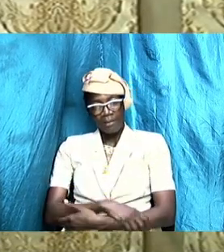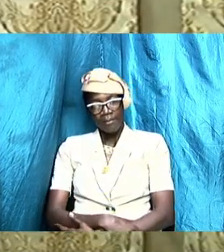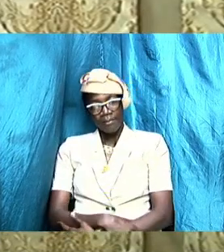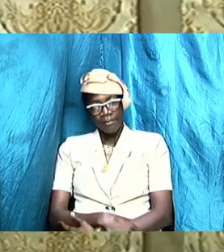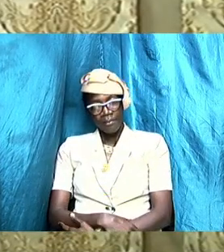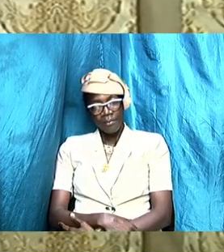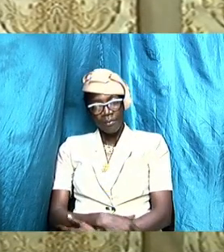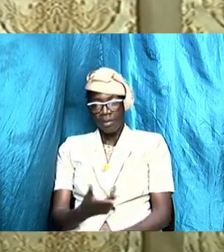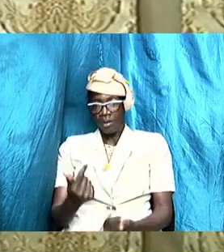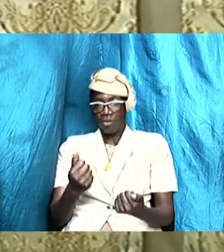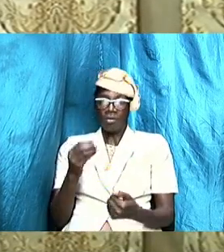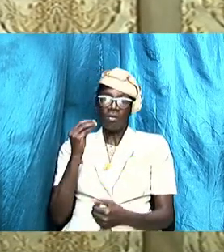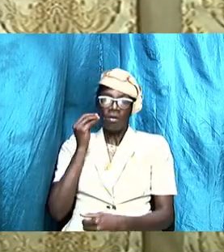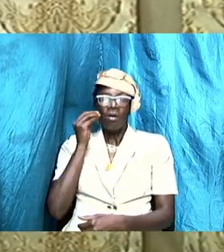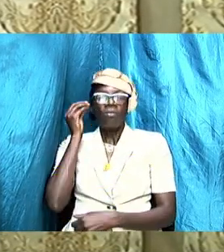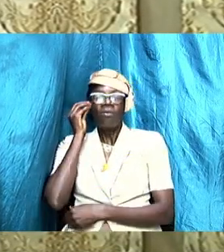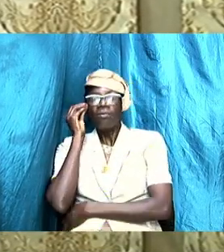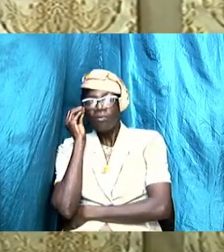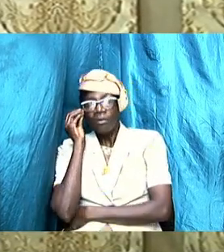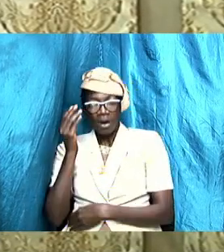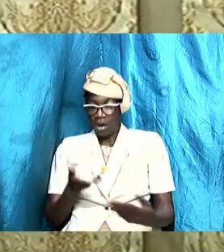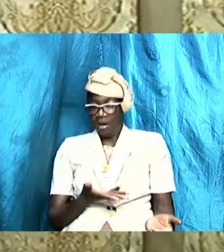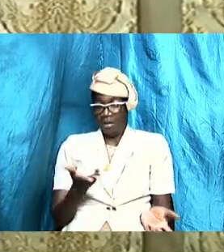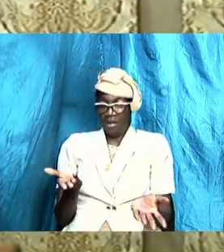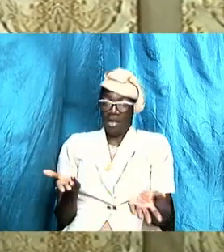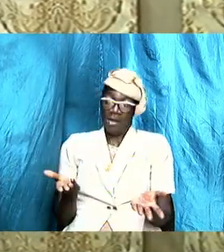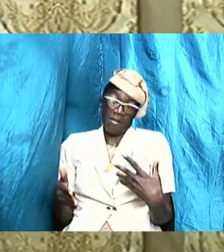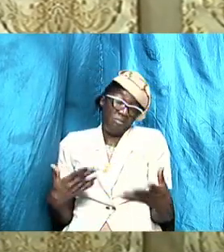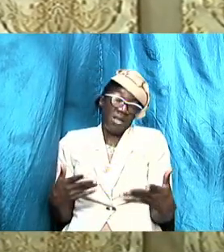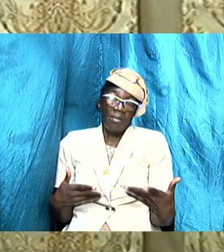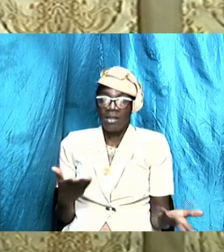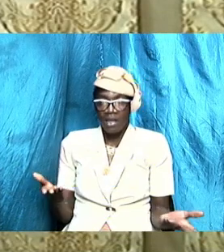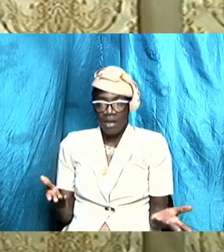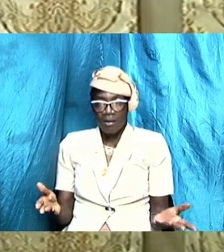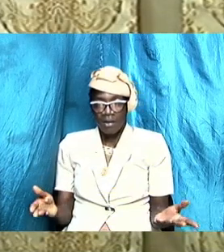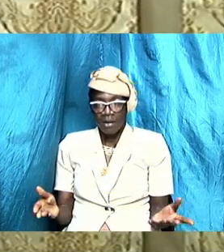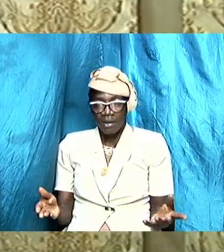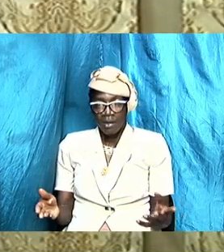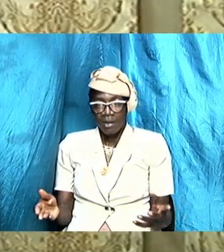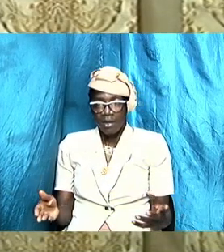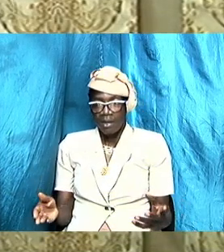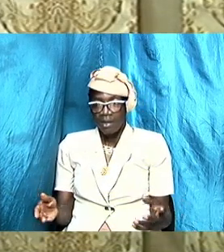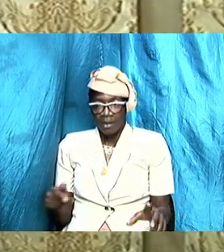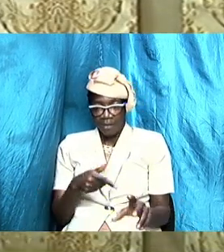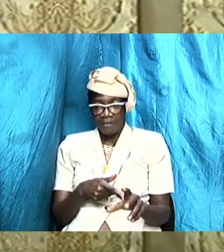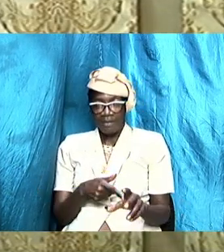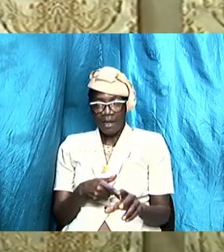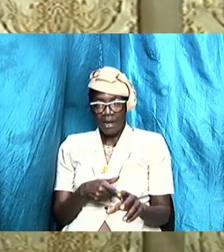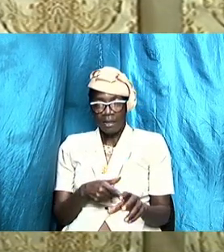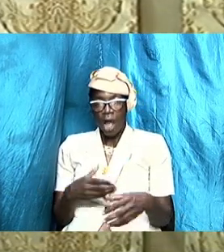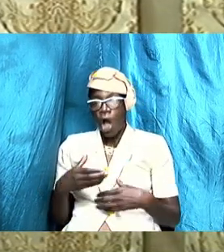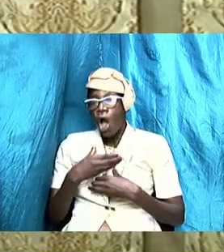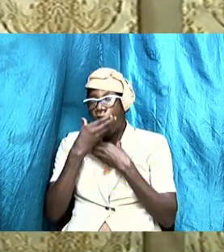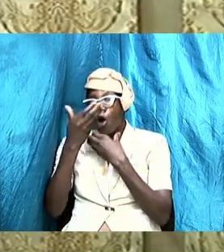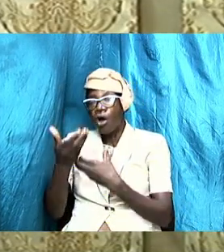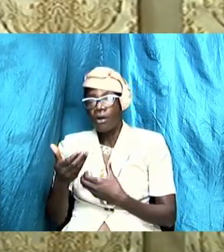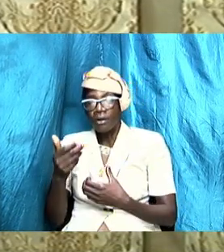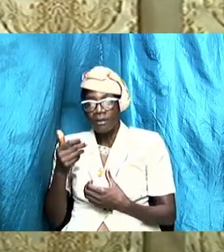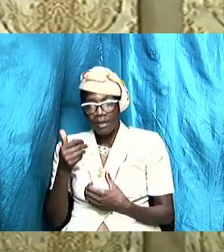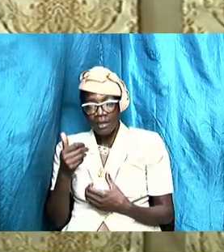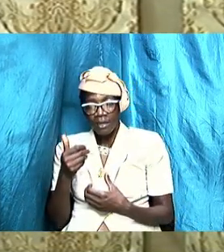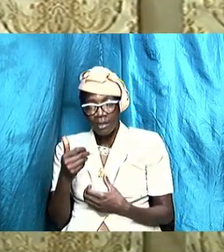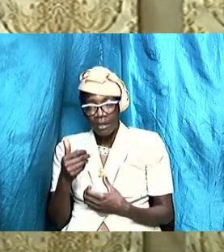and come home now or even there take her on why you so dead everybody excited